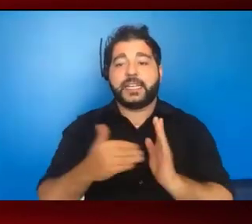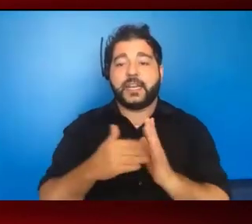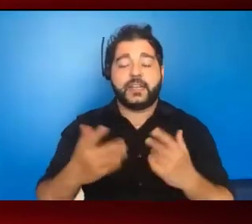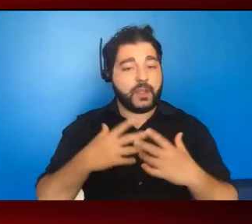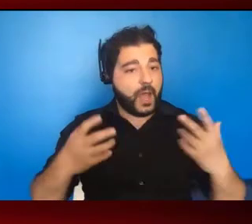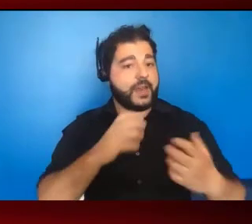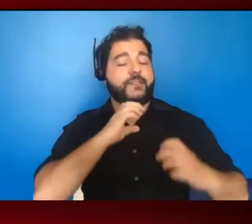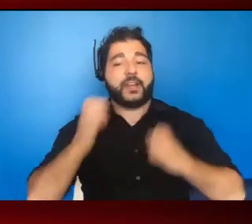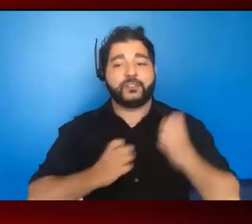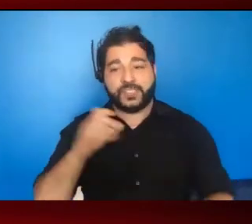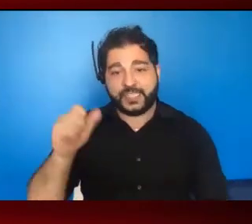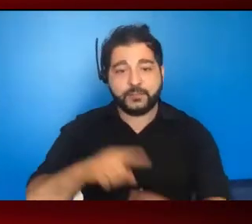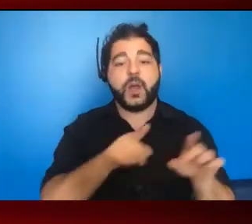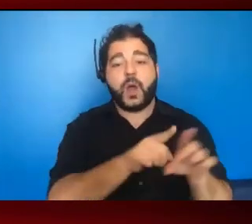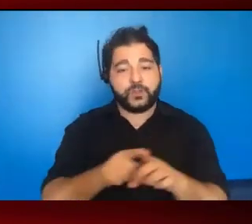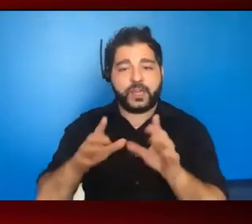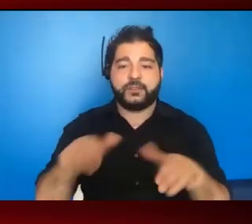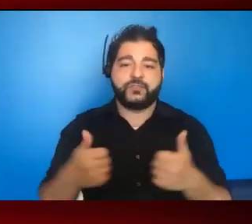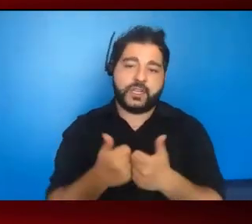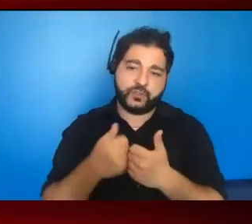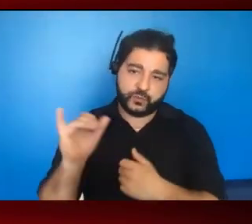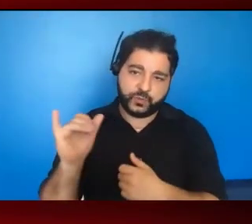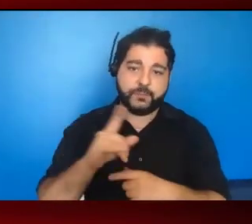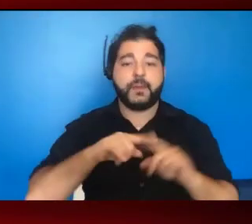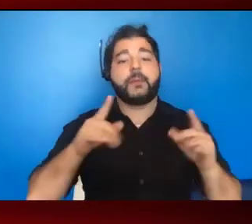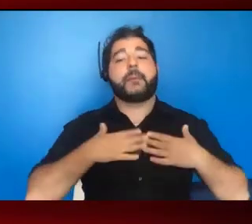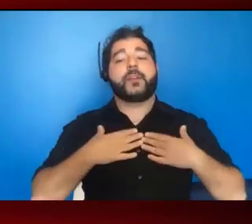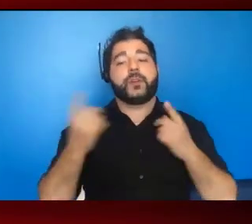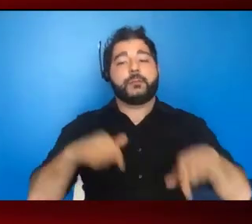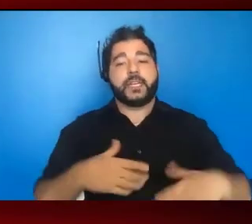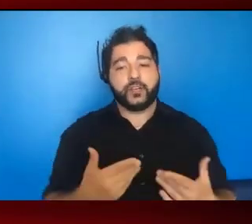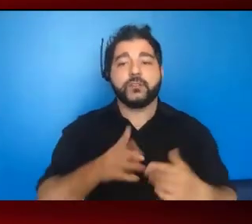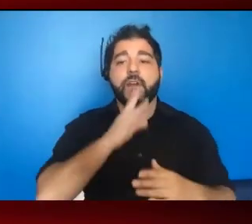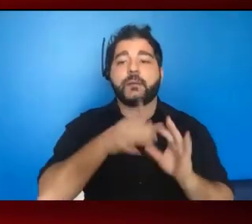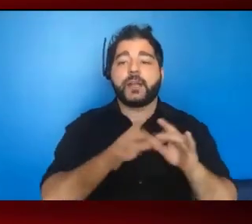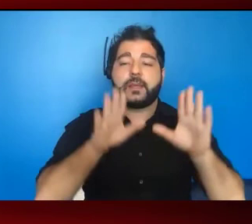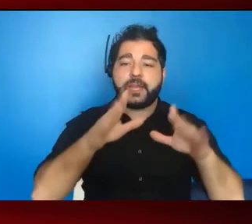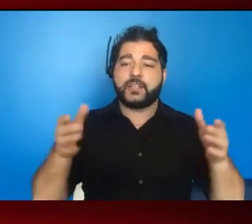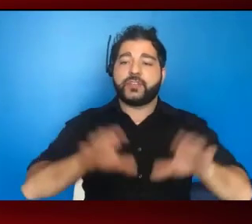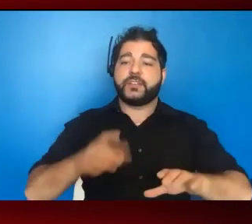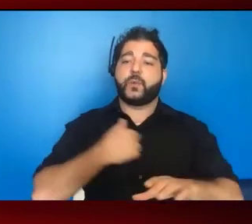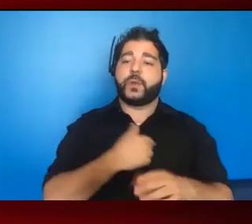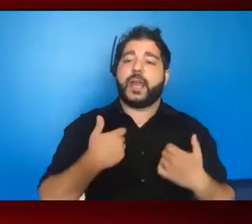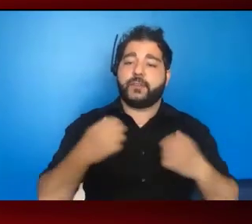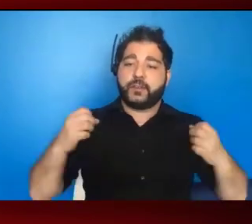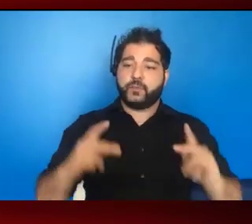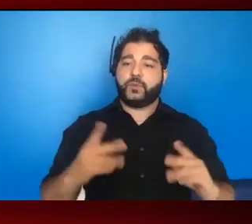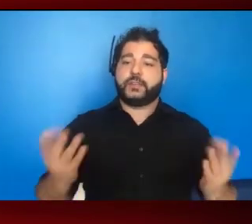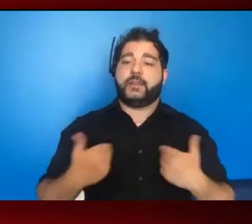energy, but also a lot of challenge. So I'm really happy to be here to talk about the amazing chance that we have. And so I think it's